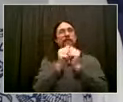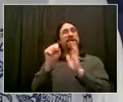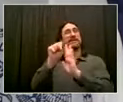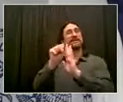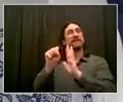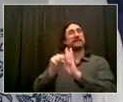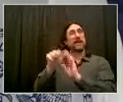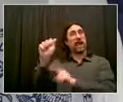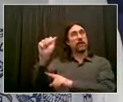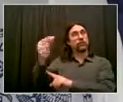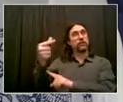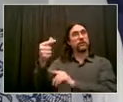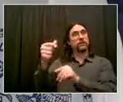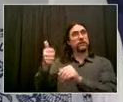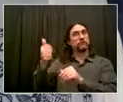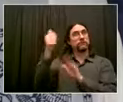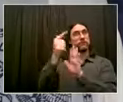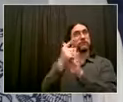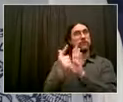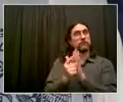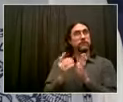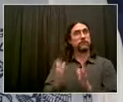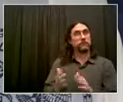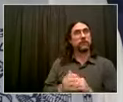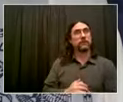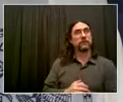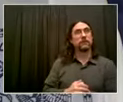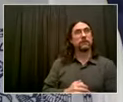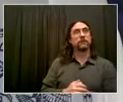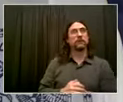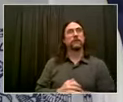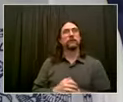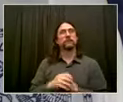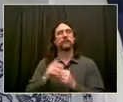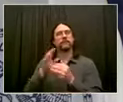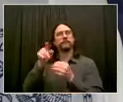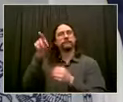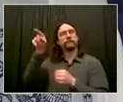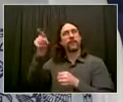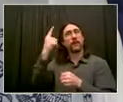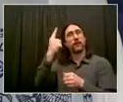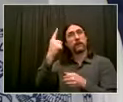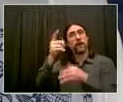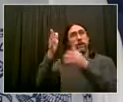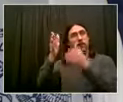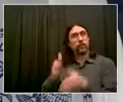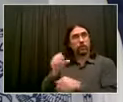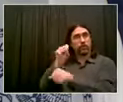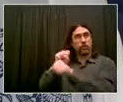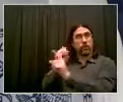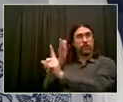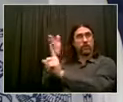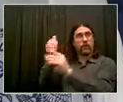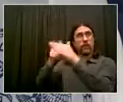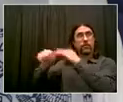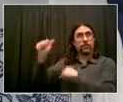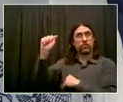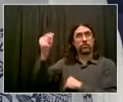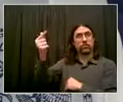the Department of Investigation or the city's Human Rights